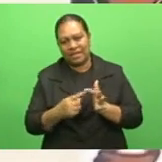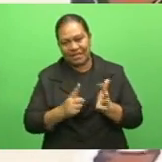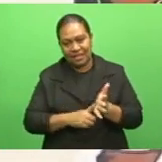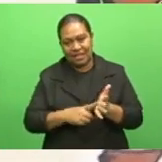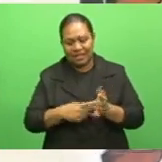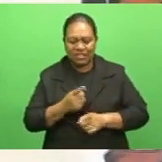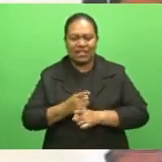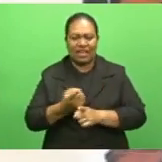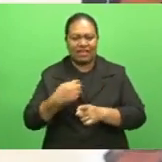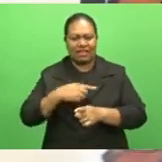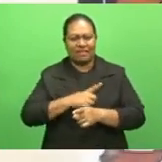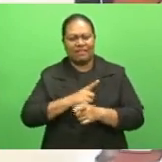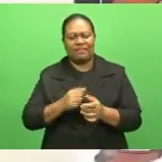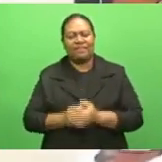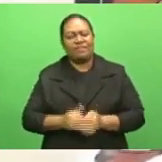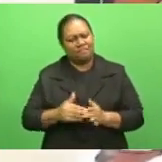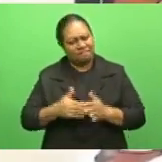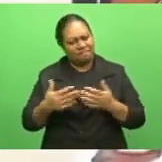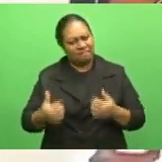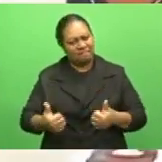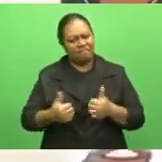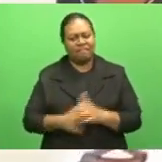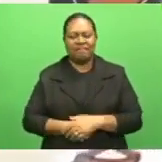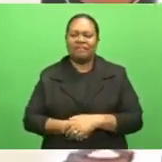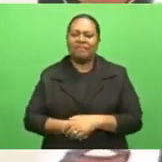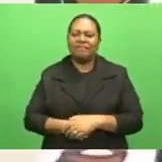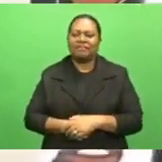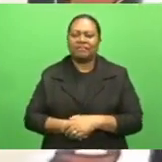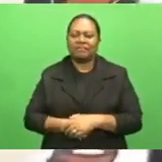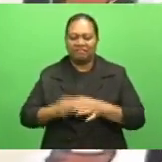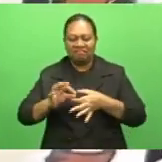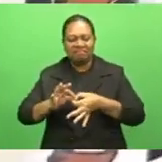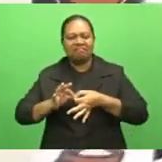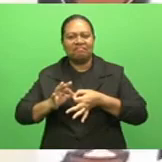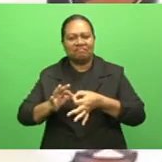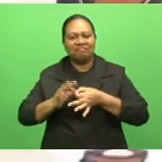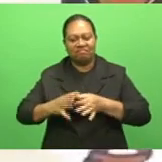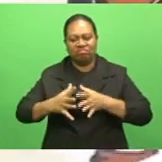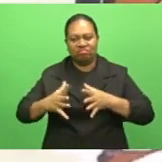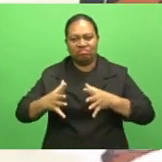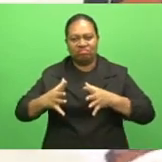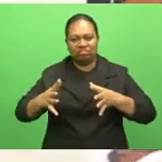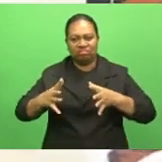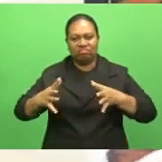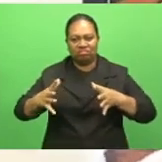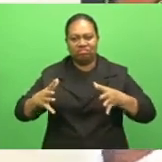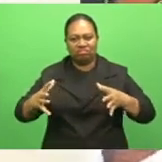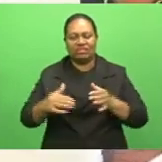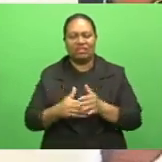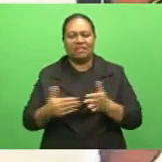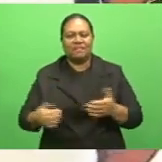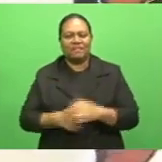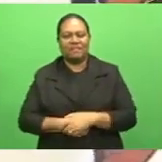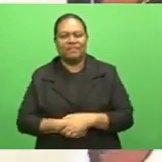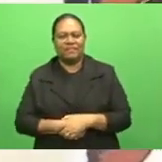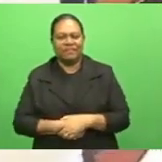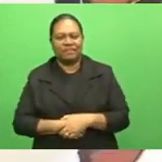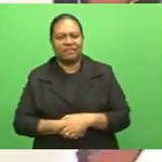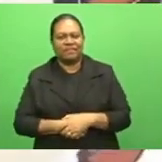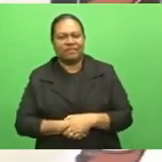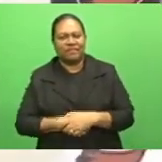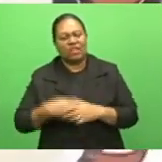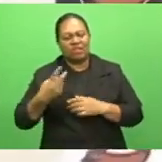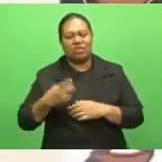year in, year out, our net asset or net worth is getting bigger and bigger and bigger. And probably our 2020